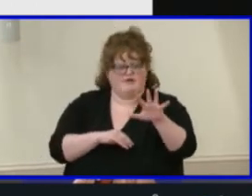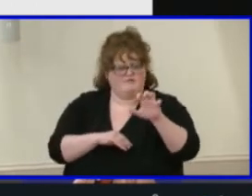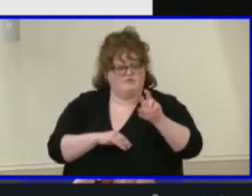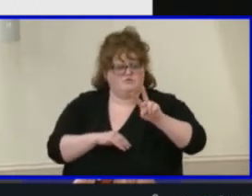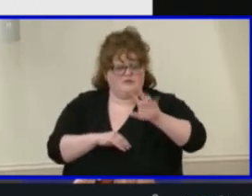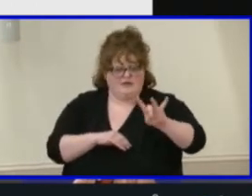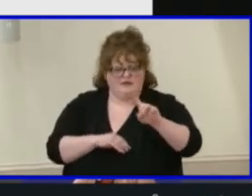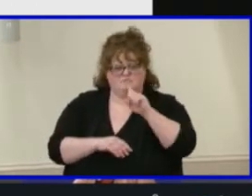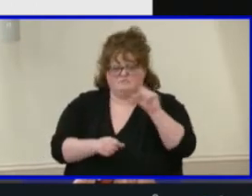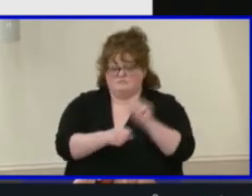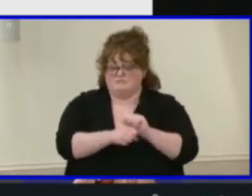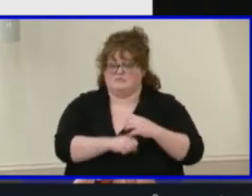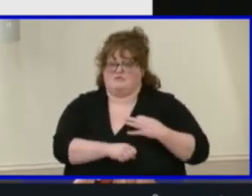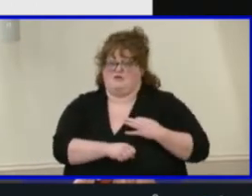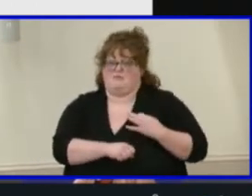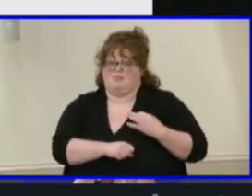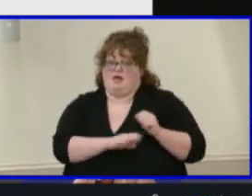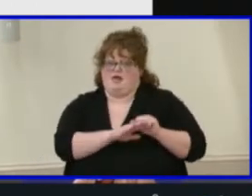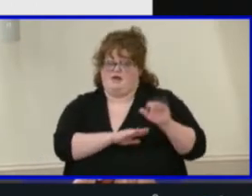Governor's School last year.